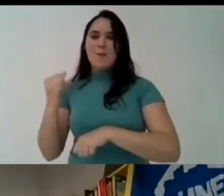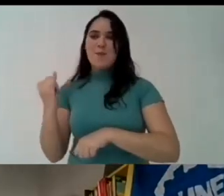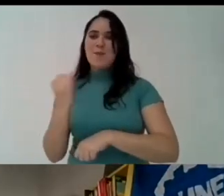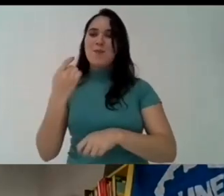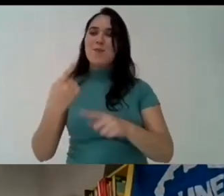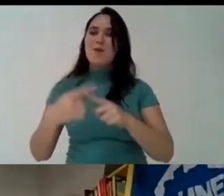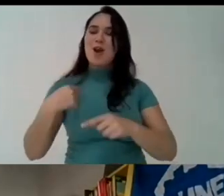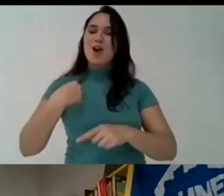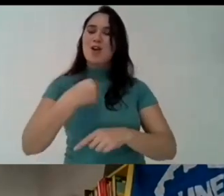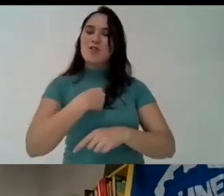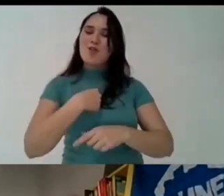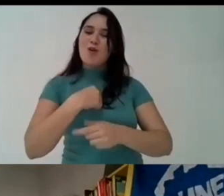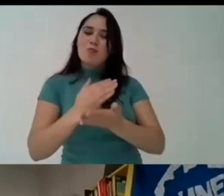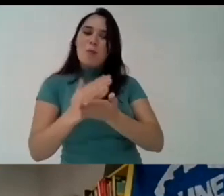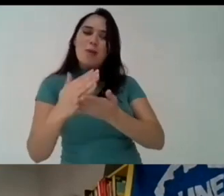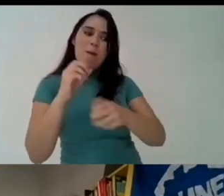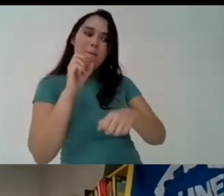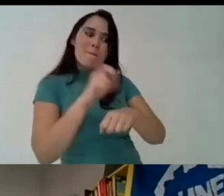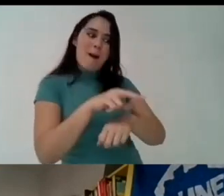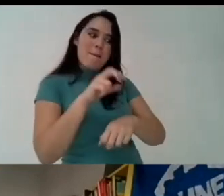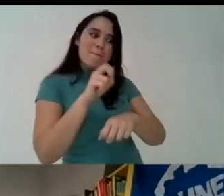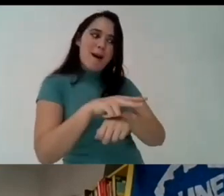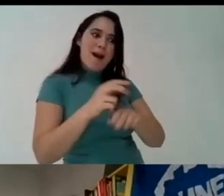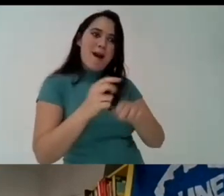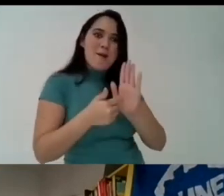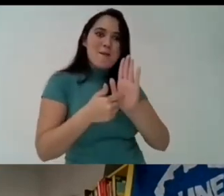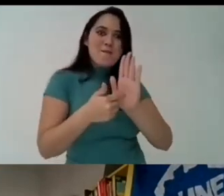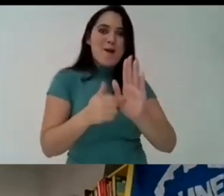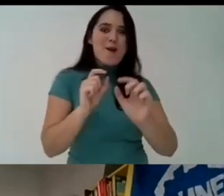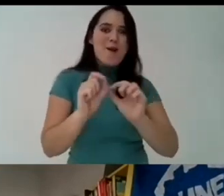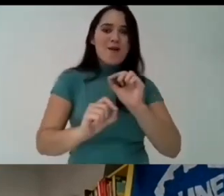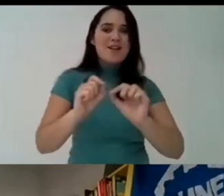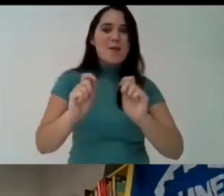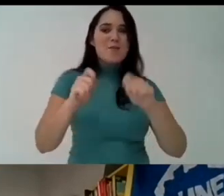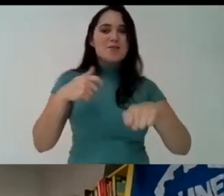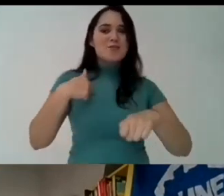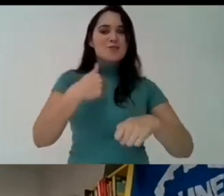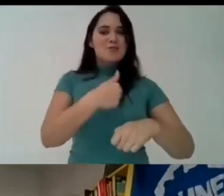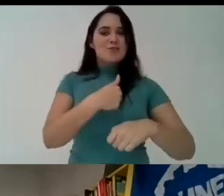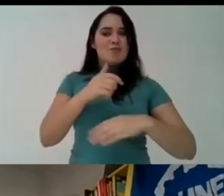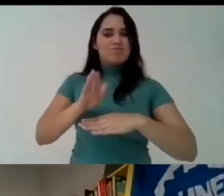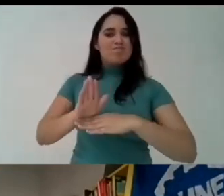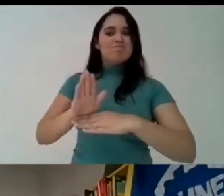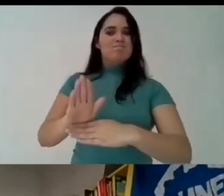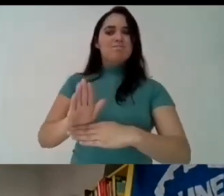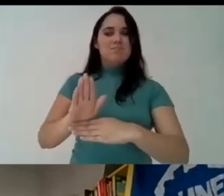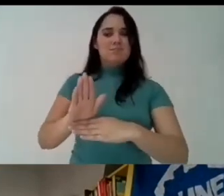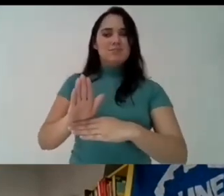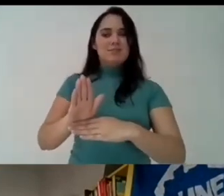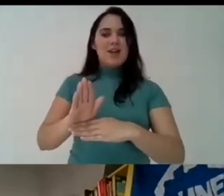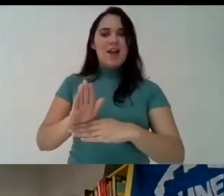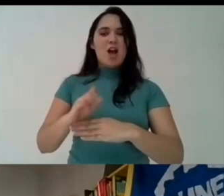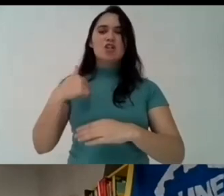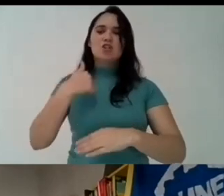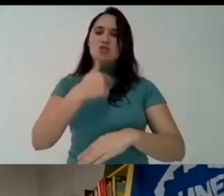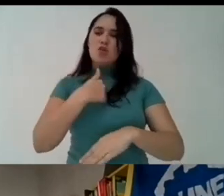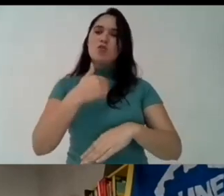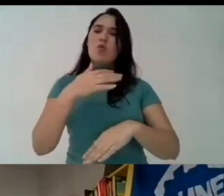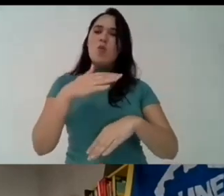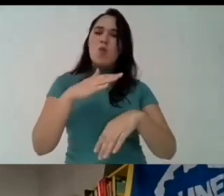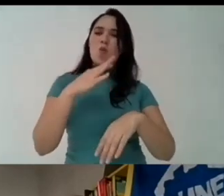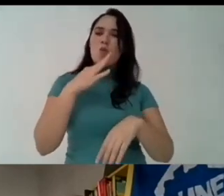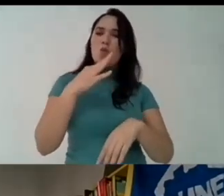indigenous and we started to show to the movement that we can contribute to the movement not only as young